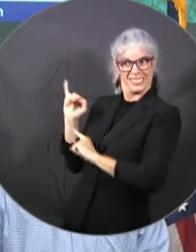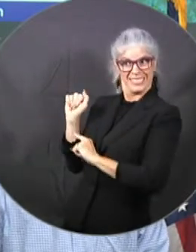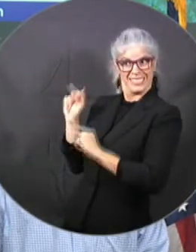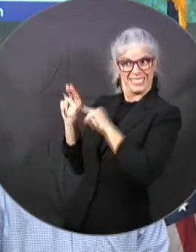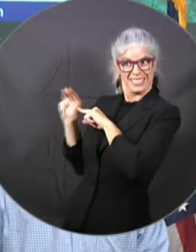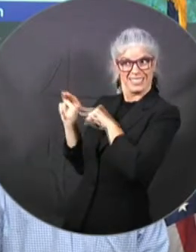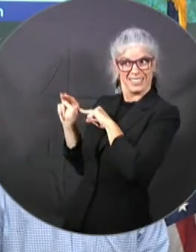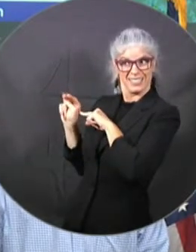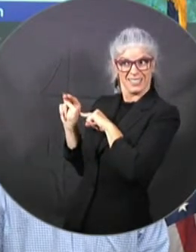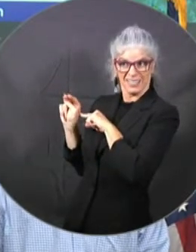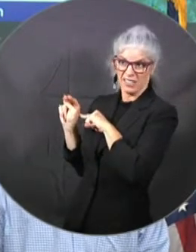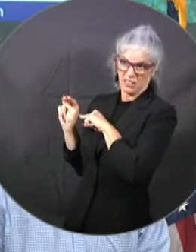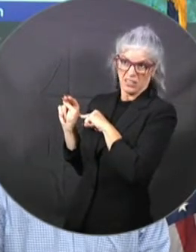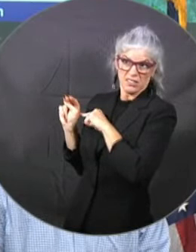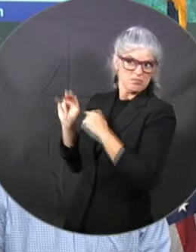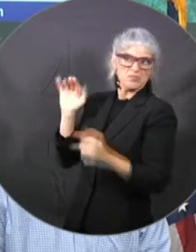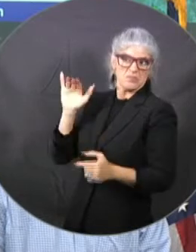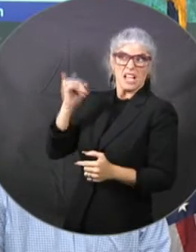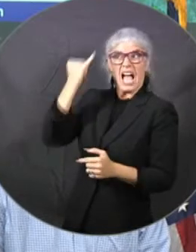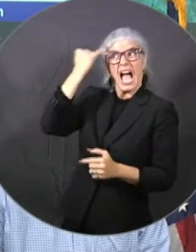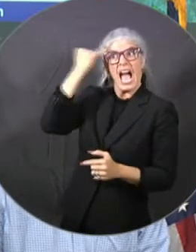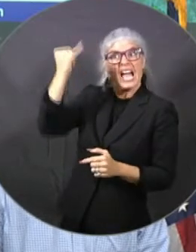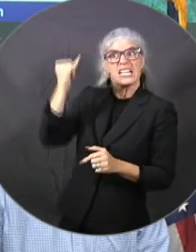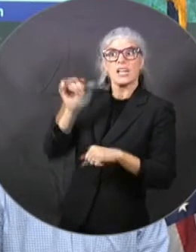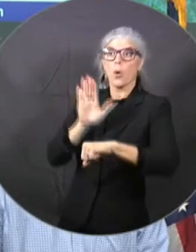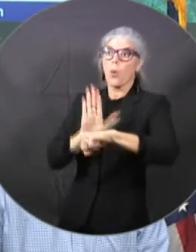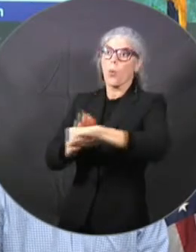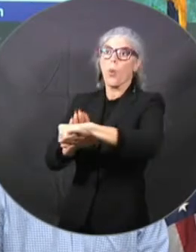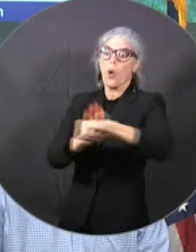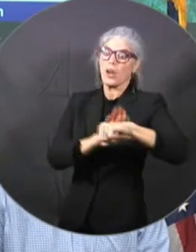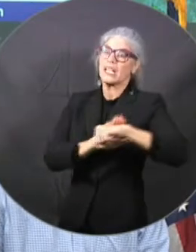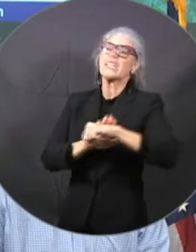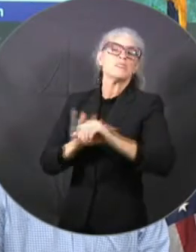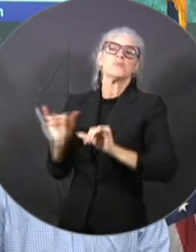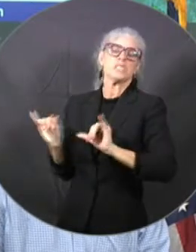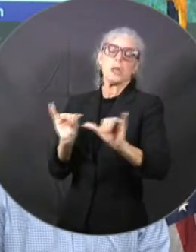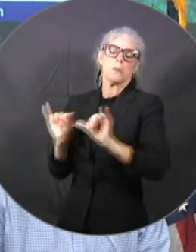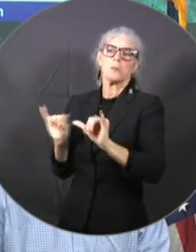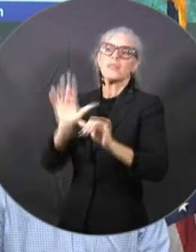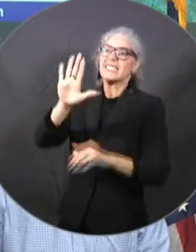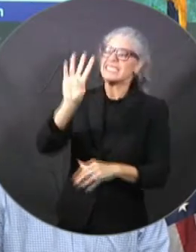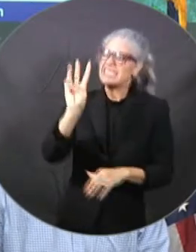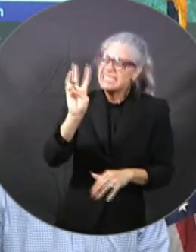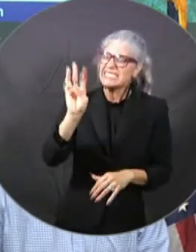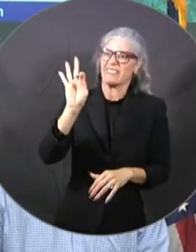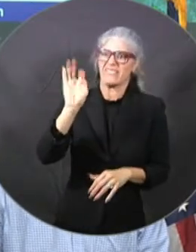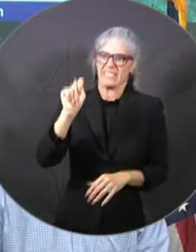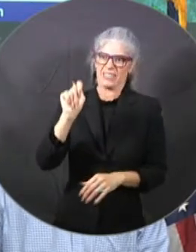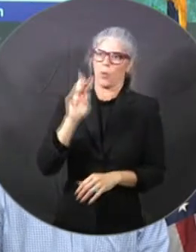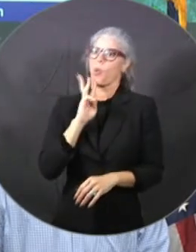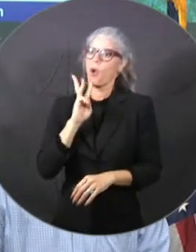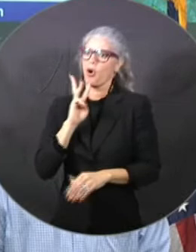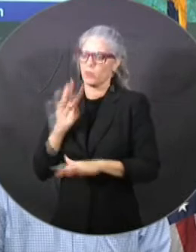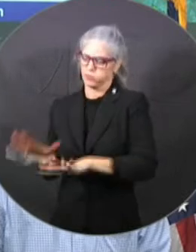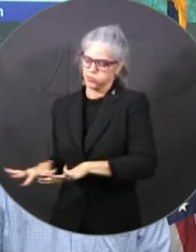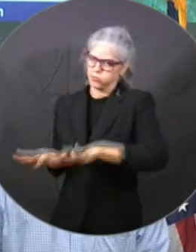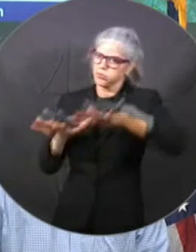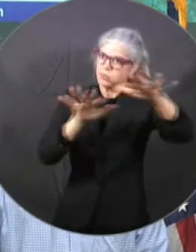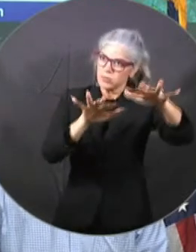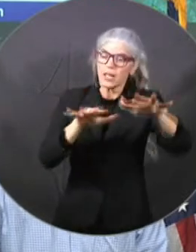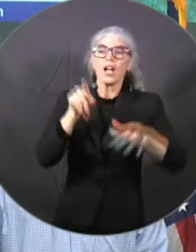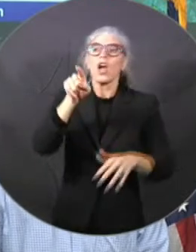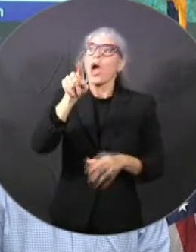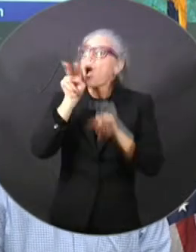that were six feet very early on. We've got to stop focusing on the cone. We've got to focus on all watches and warnings